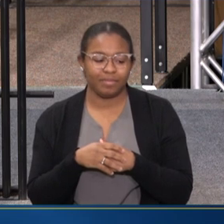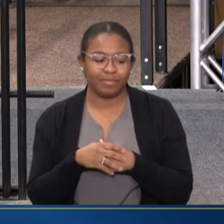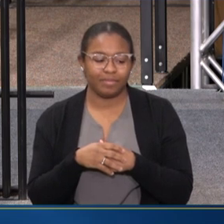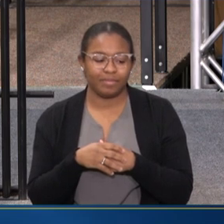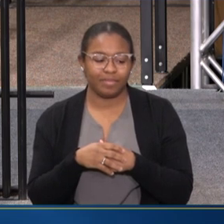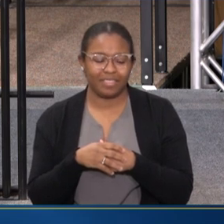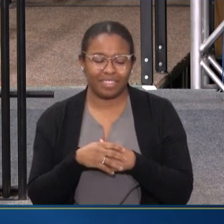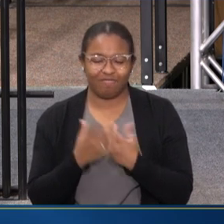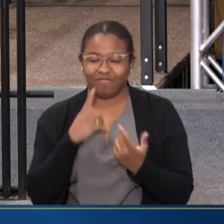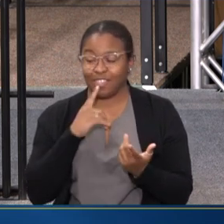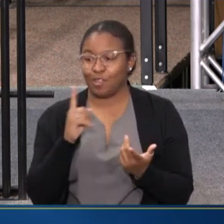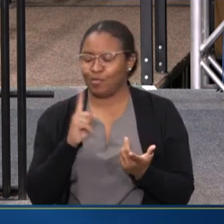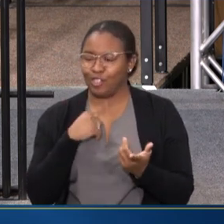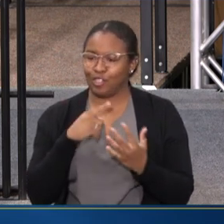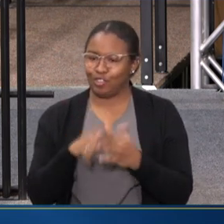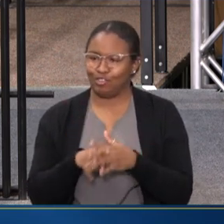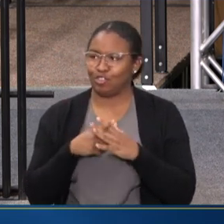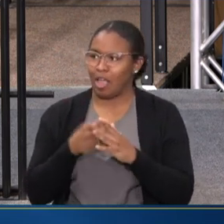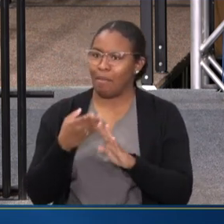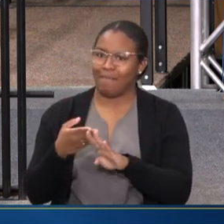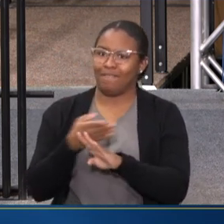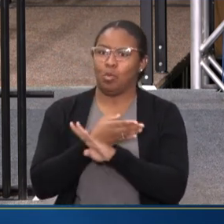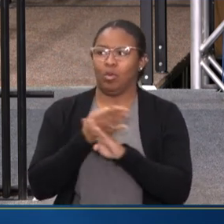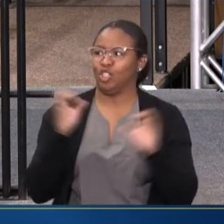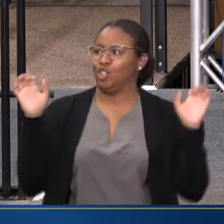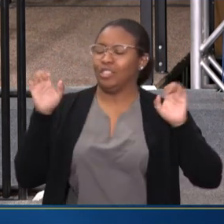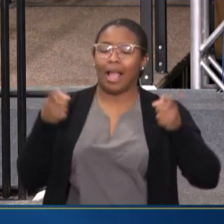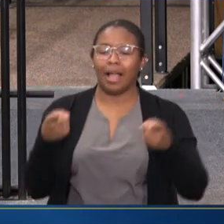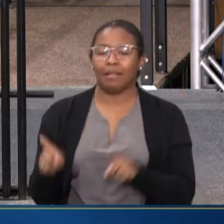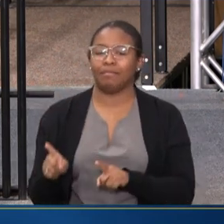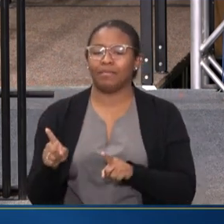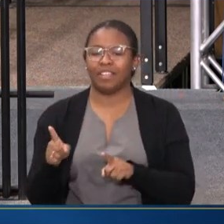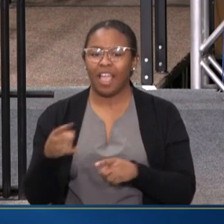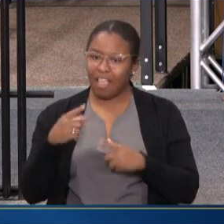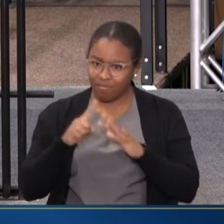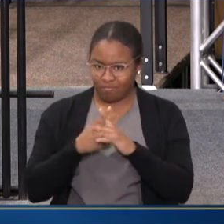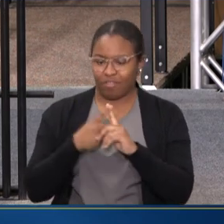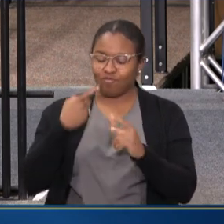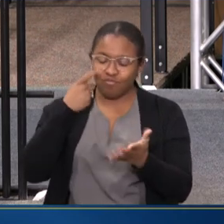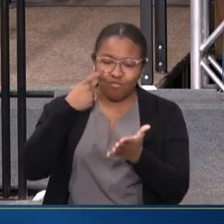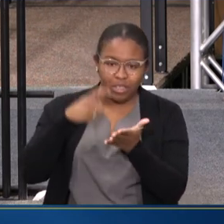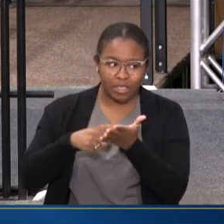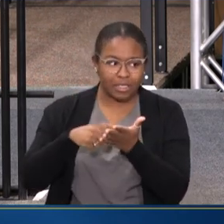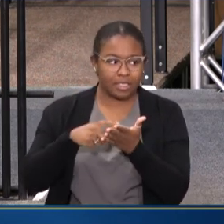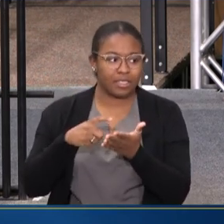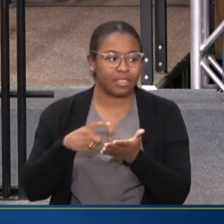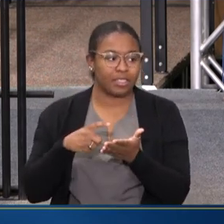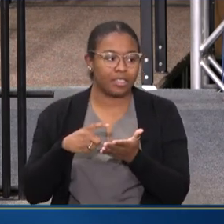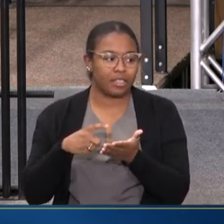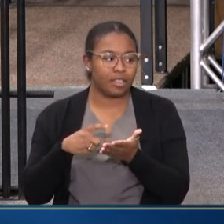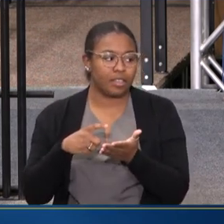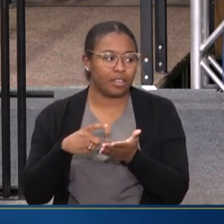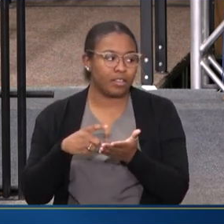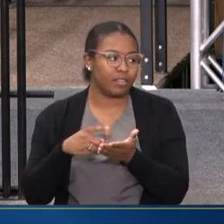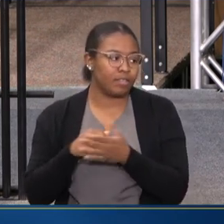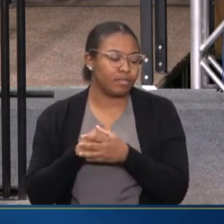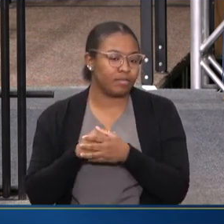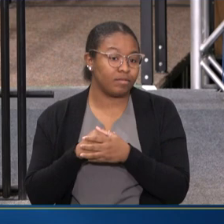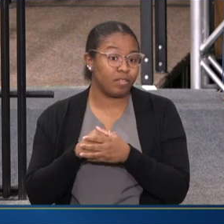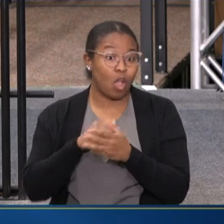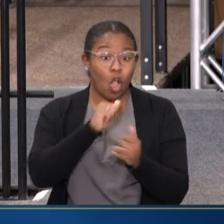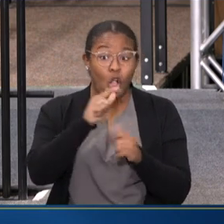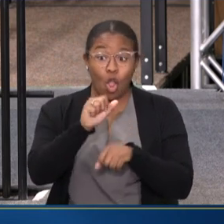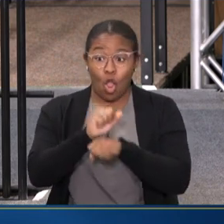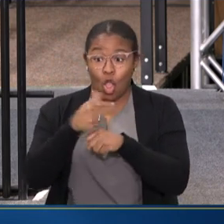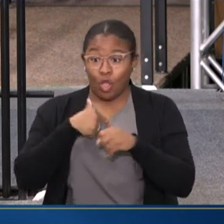DO WE START BEFORE A CRISIS OCCURS? AND RECOGNIZING THAT, YOU KNOW, ALL THE OTHER WORK